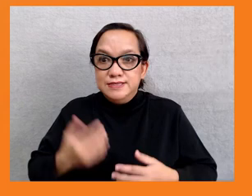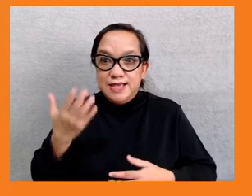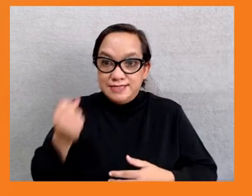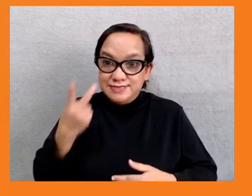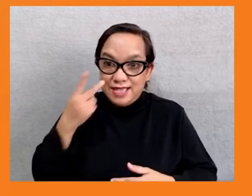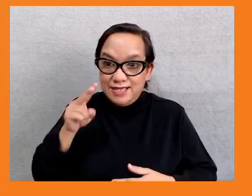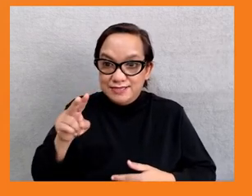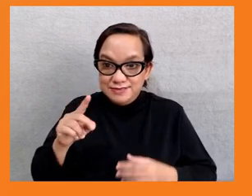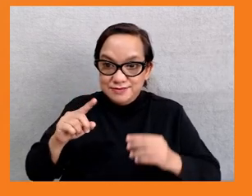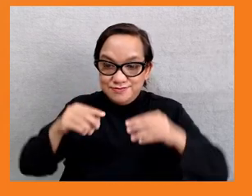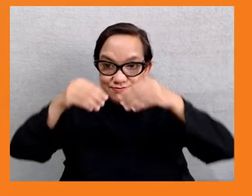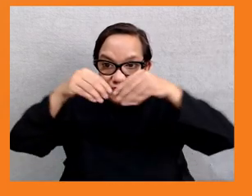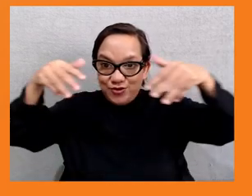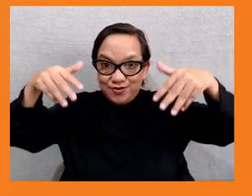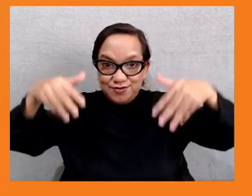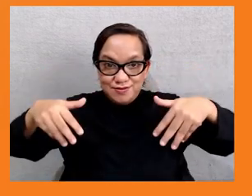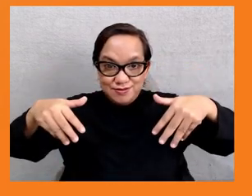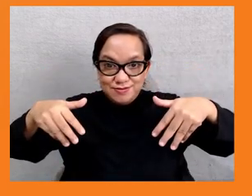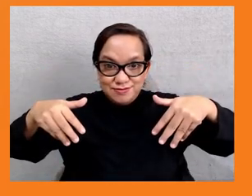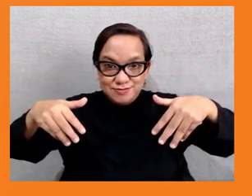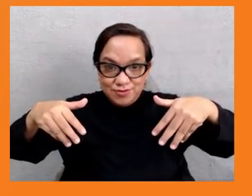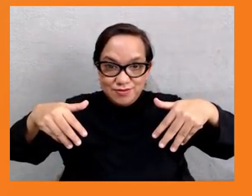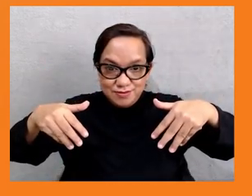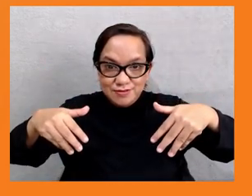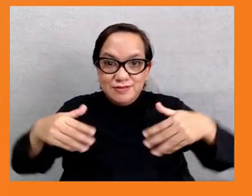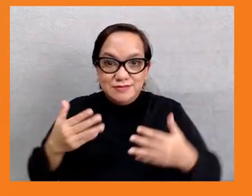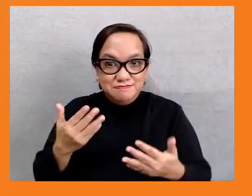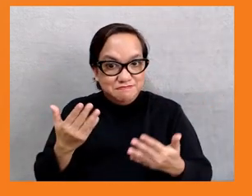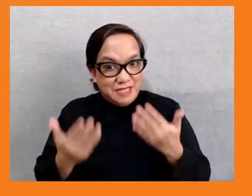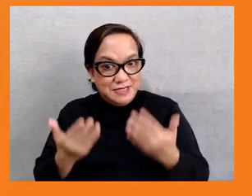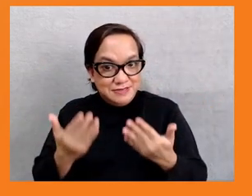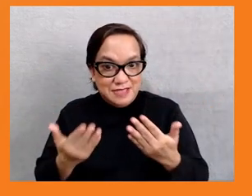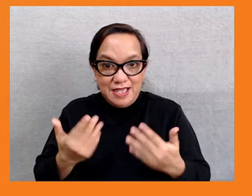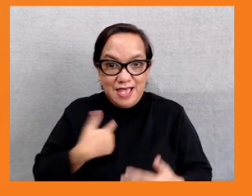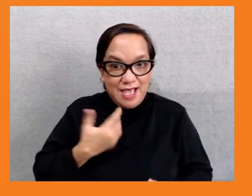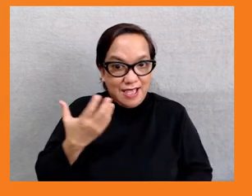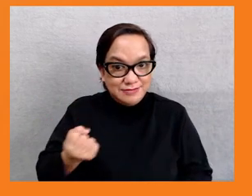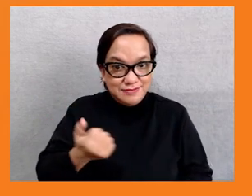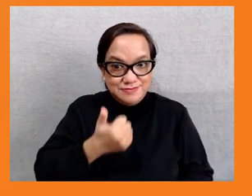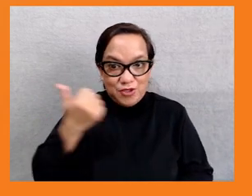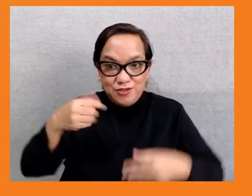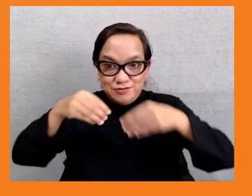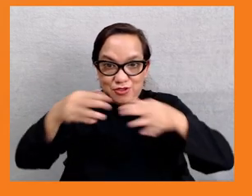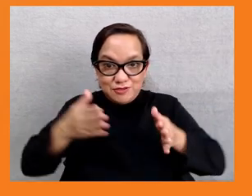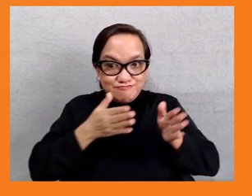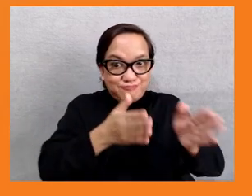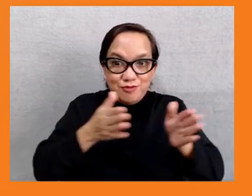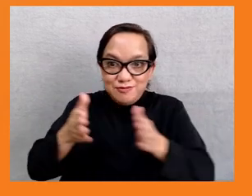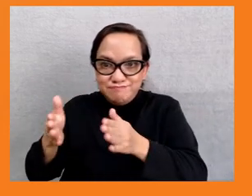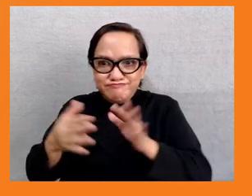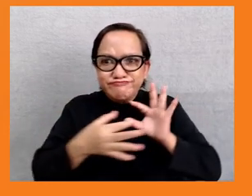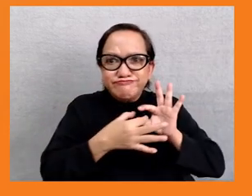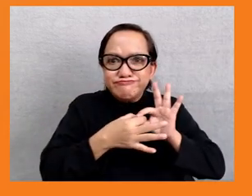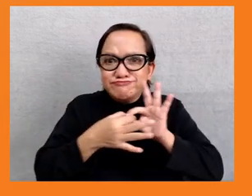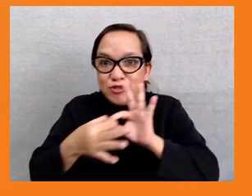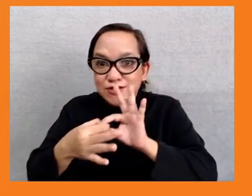but they're actually non or false alternatives, because they're still very much entrenched in the GDP growth economic centric model, like